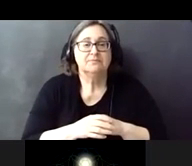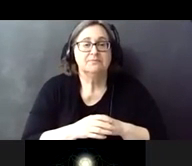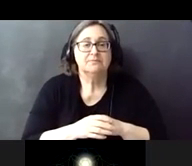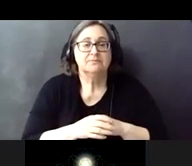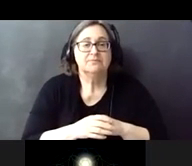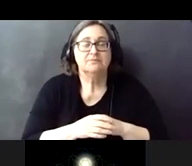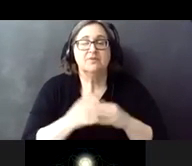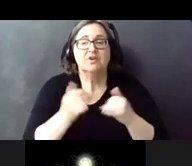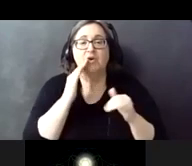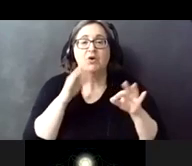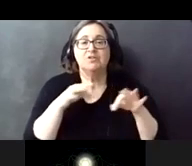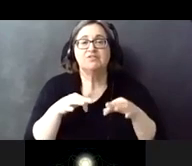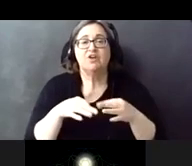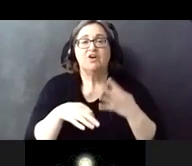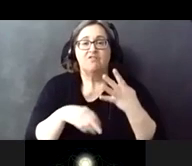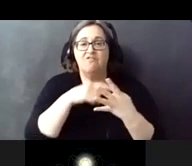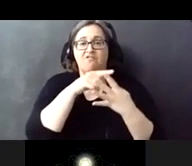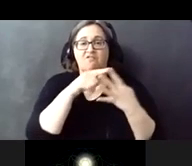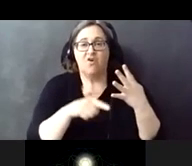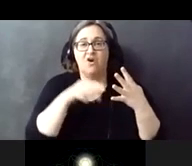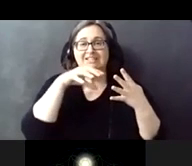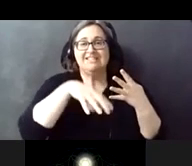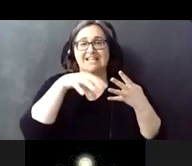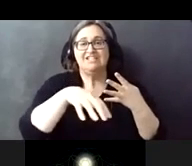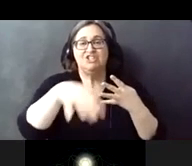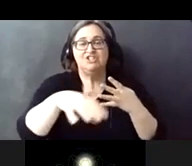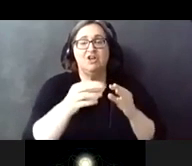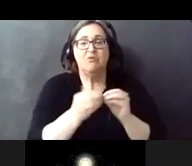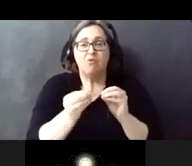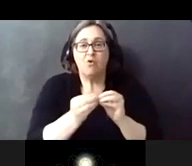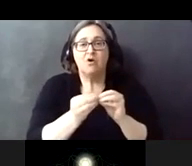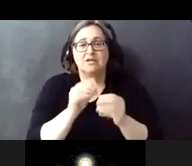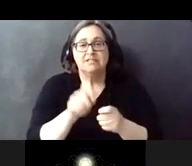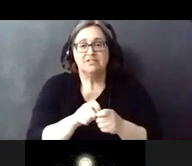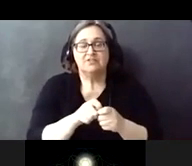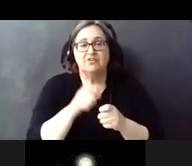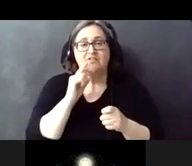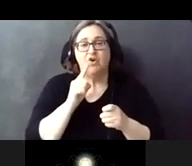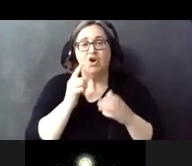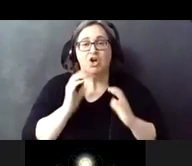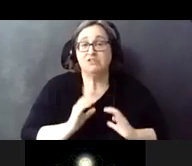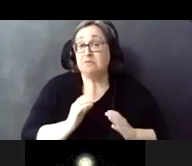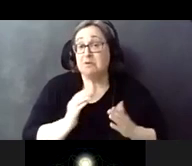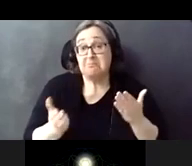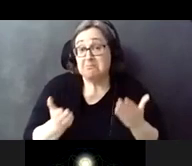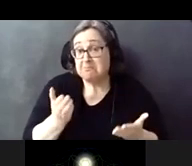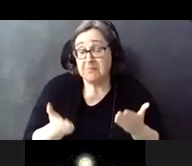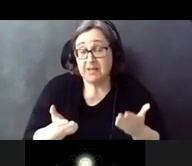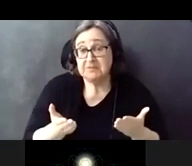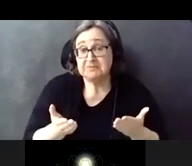i'll now go through the four affected stations with a little bit more detail for customers who who may be